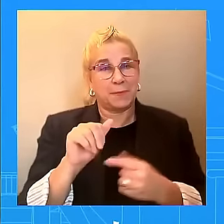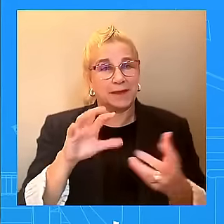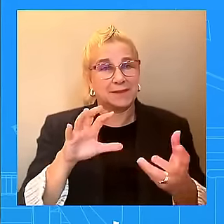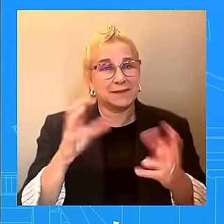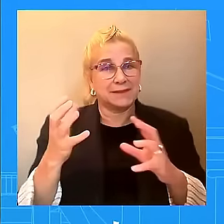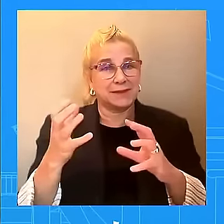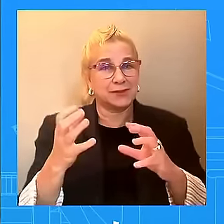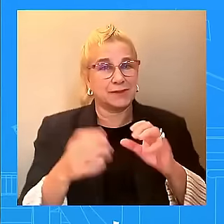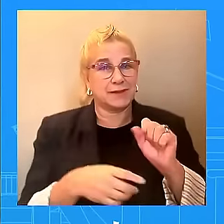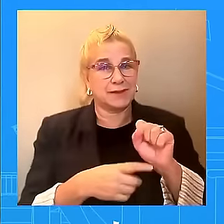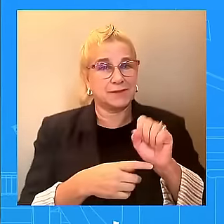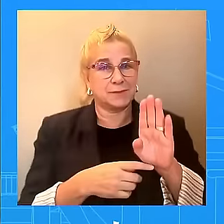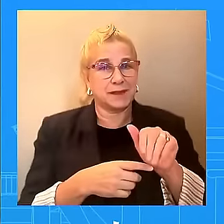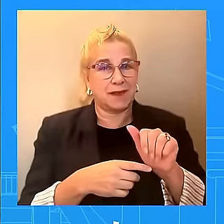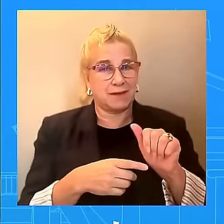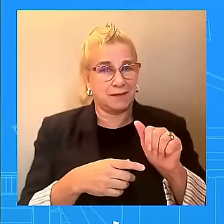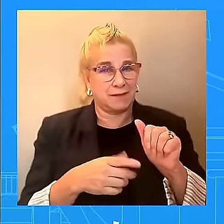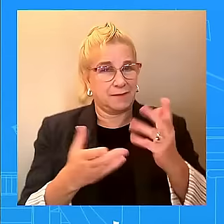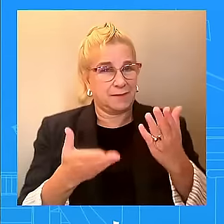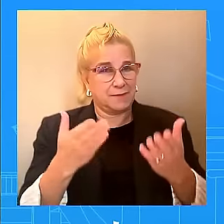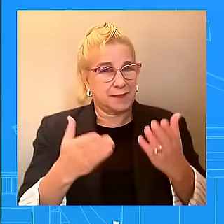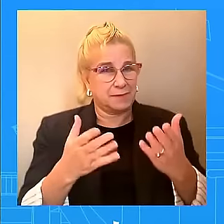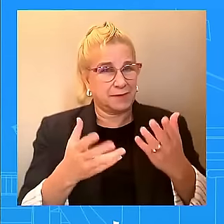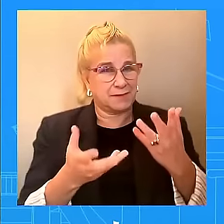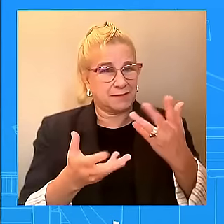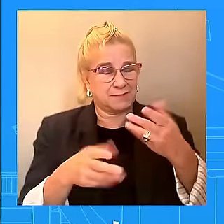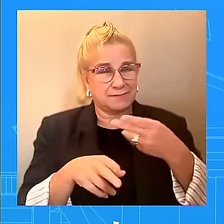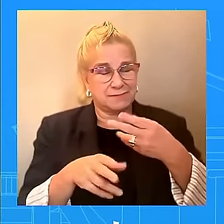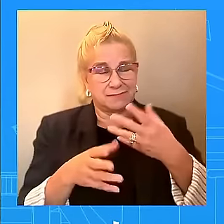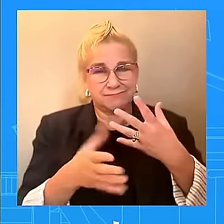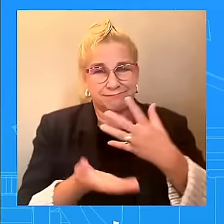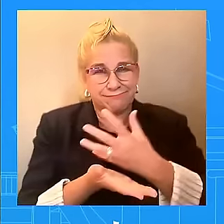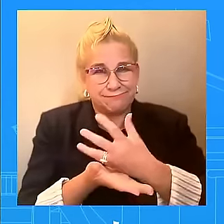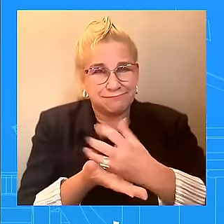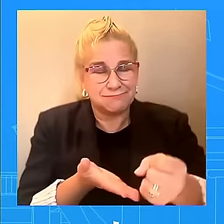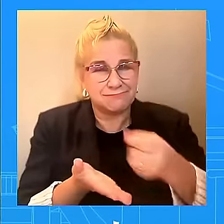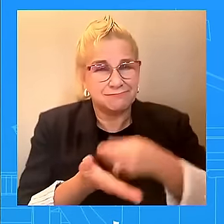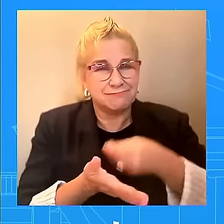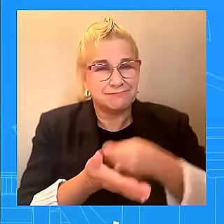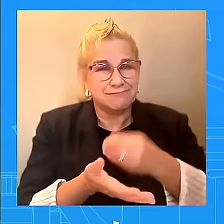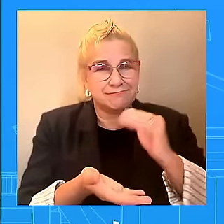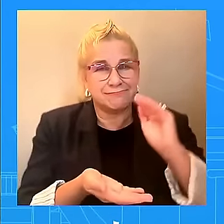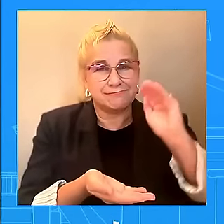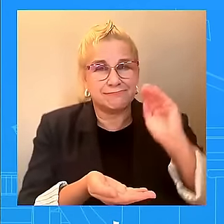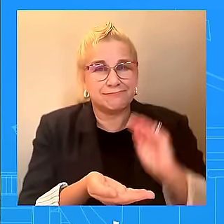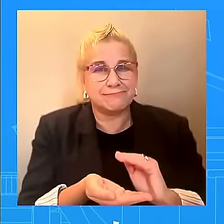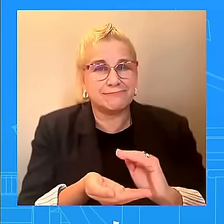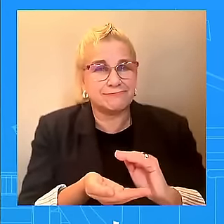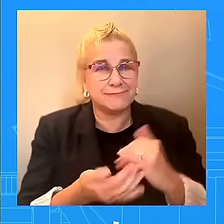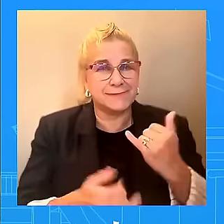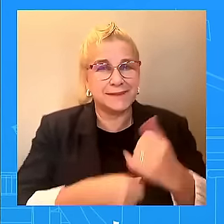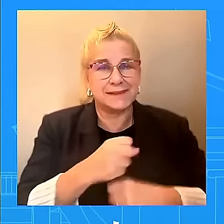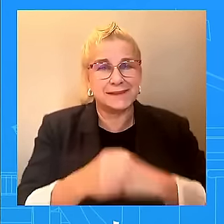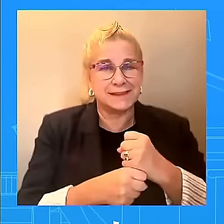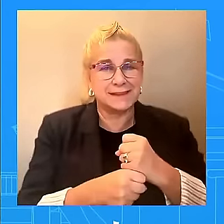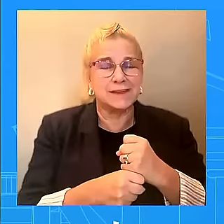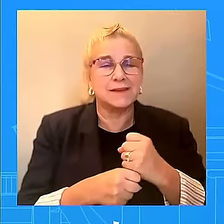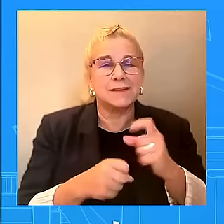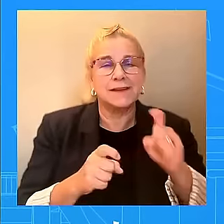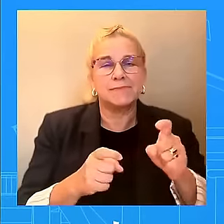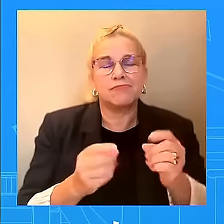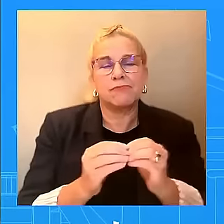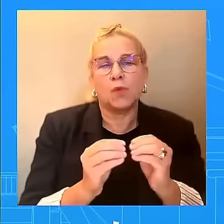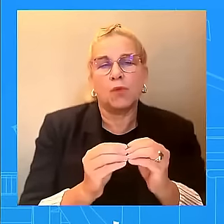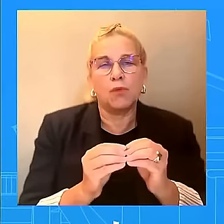the president's letter was urging Congress to speed up and provide that funding. And that's what the president